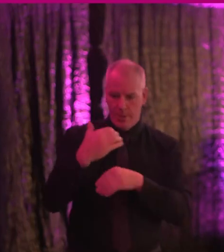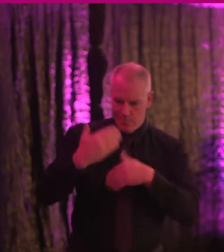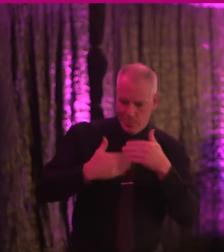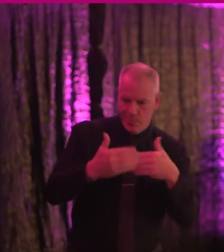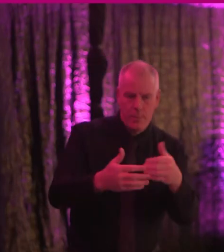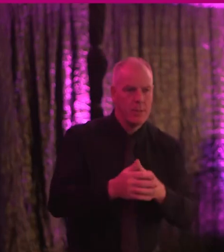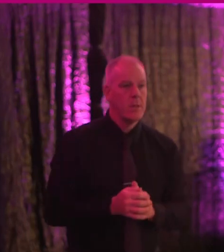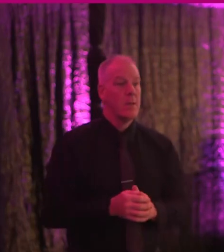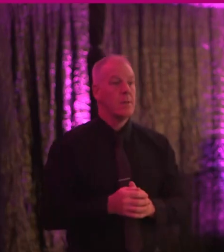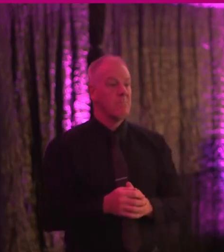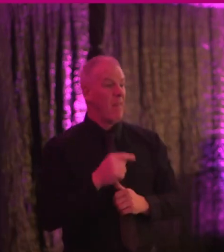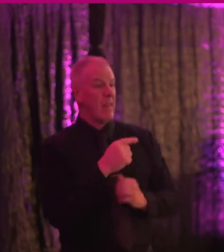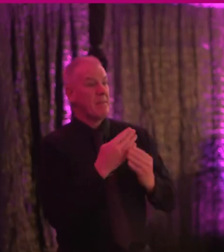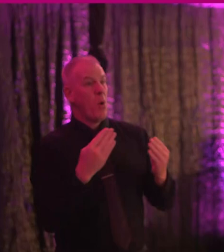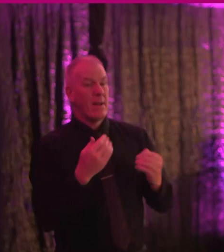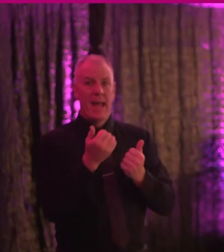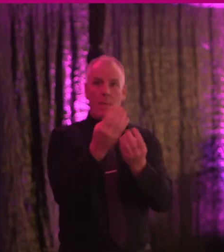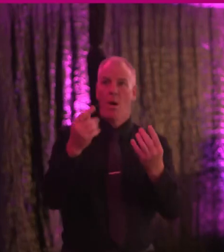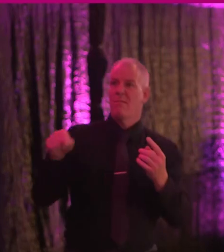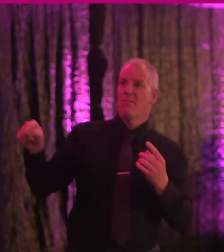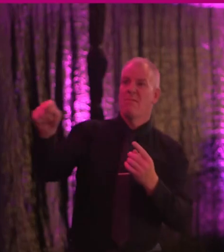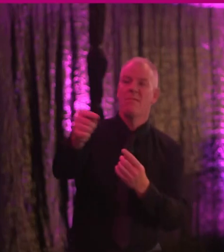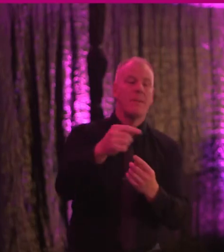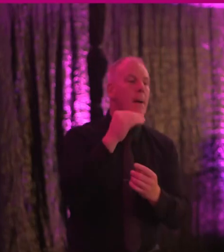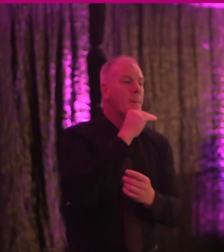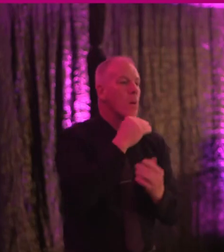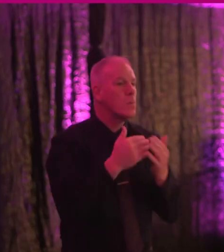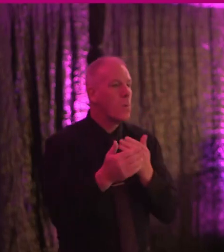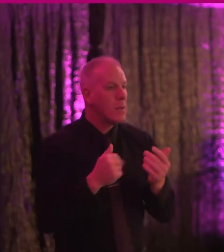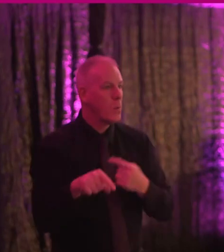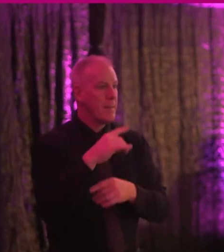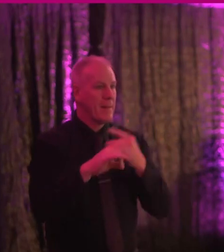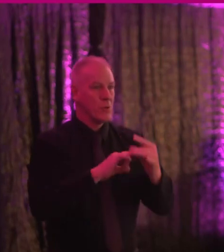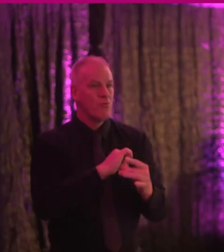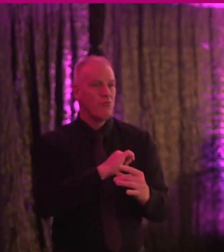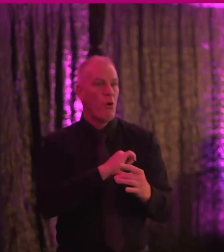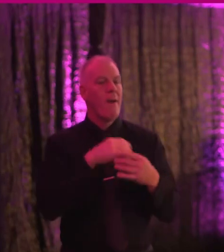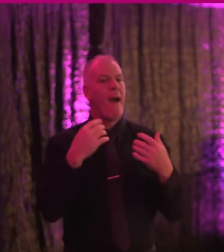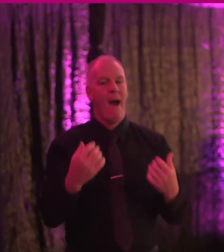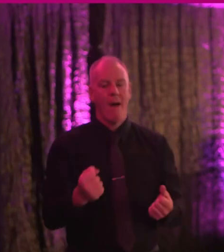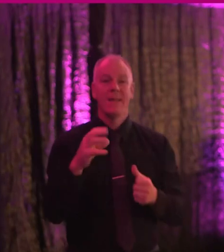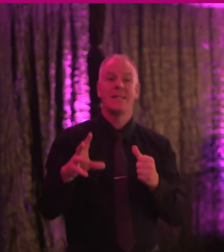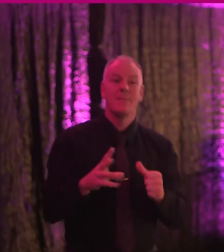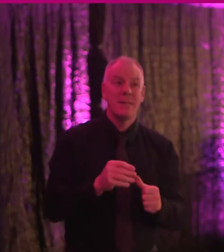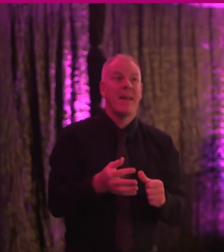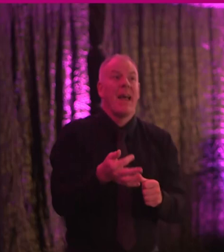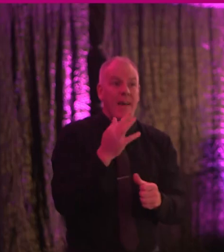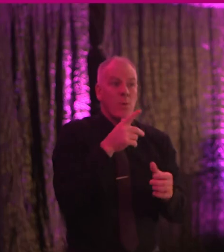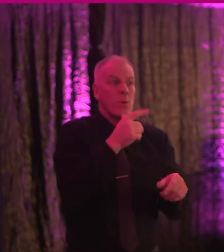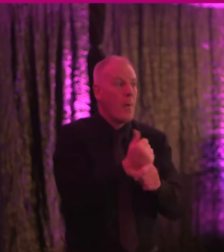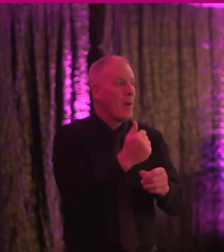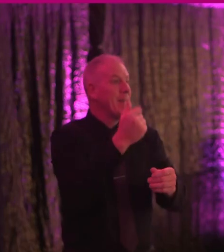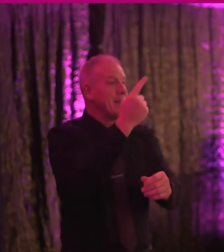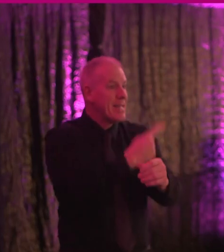And whether it's on this board or any board, it's so important that we ensure, particularly where we're talking about disability, that